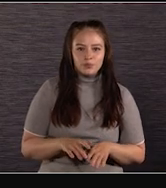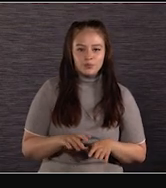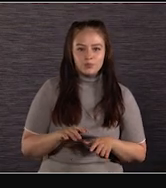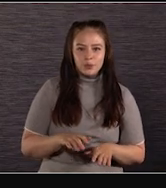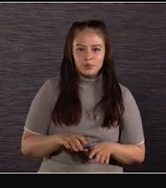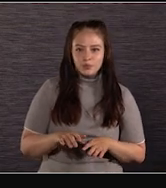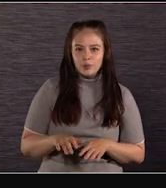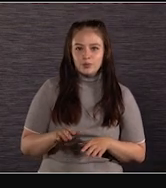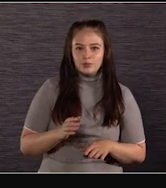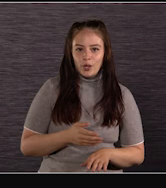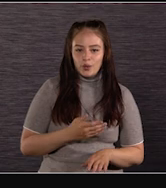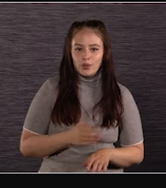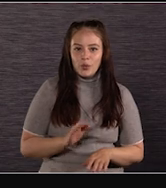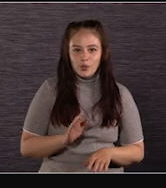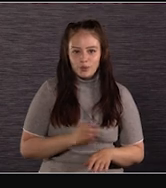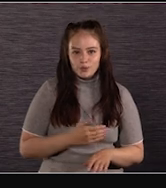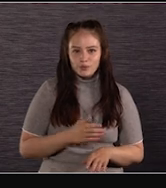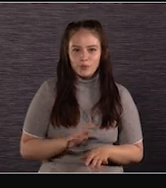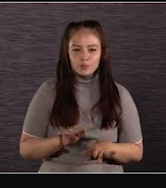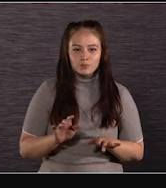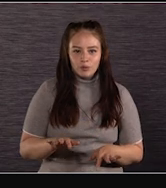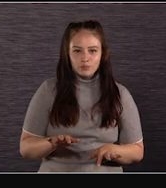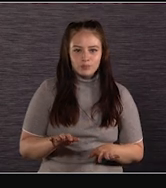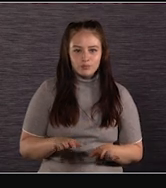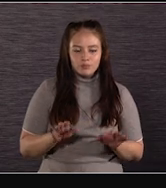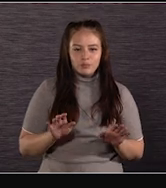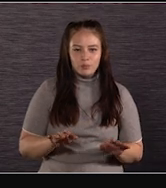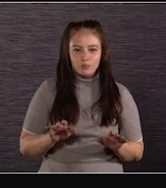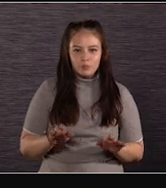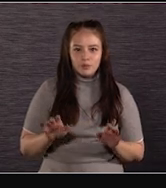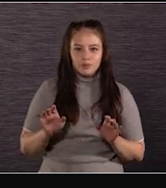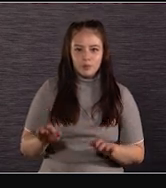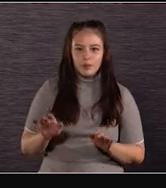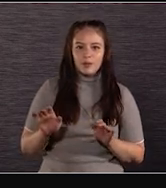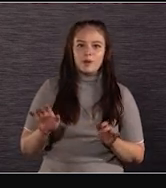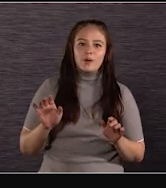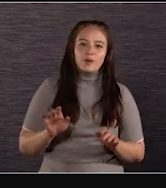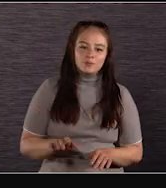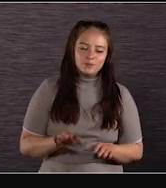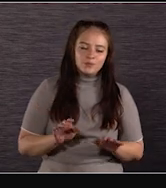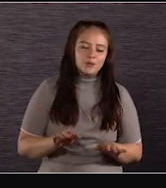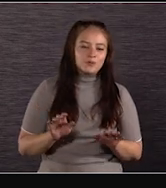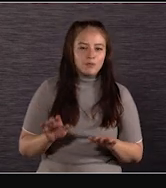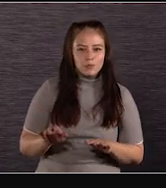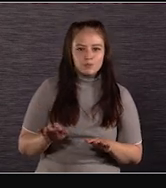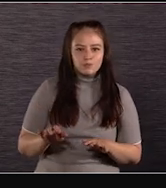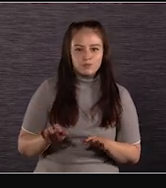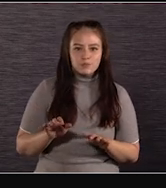Let's do it.